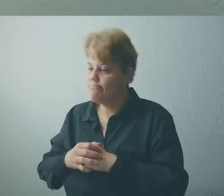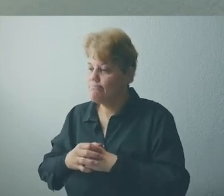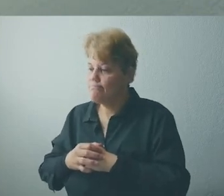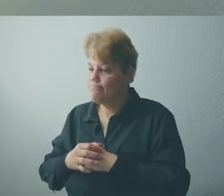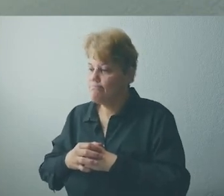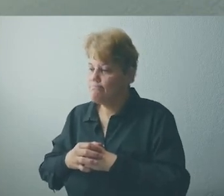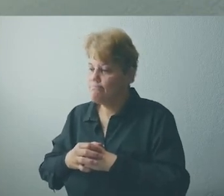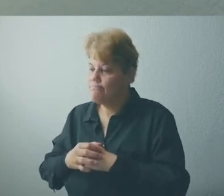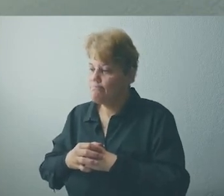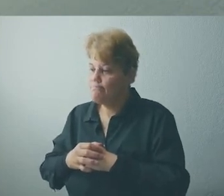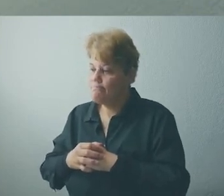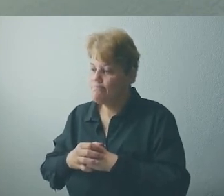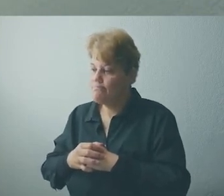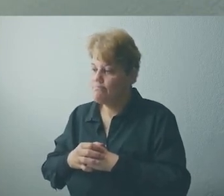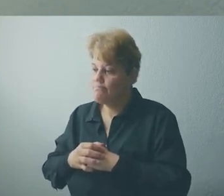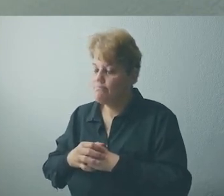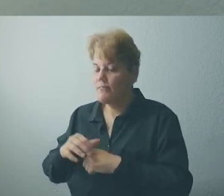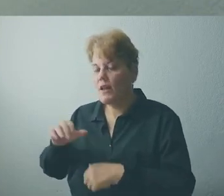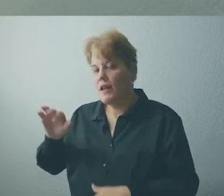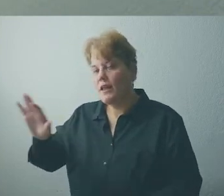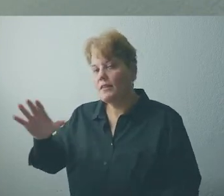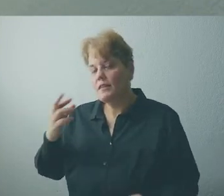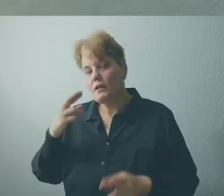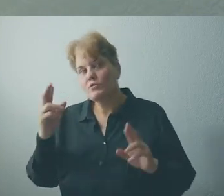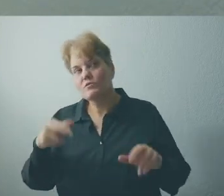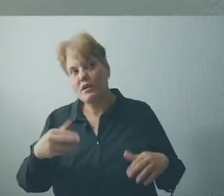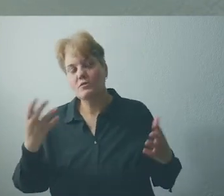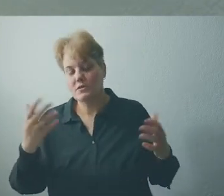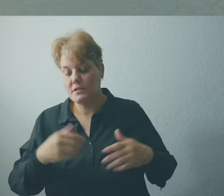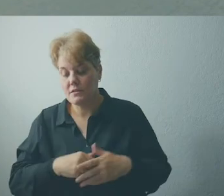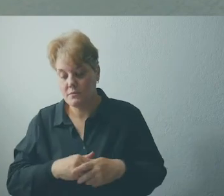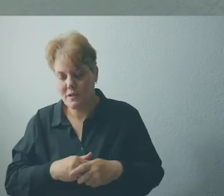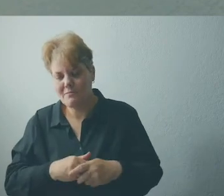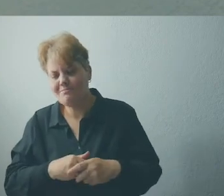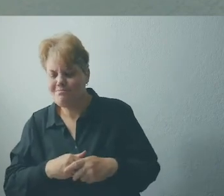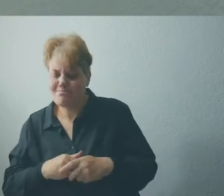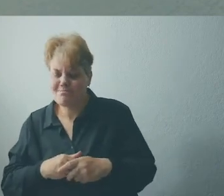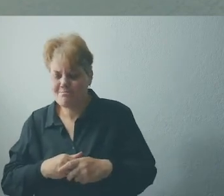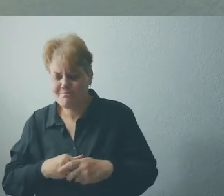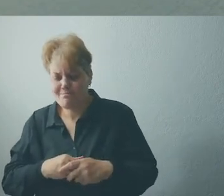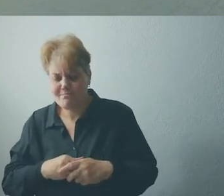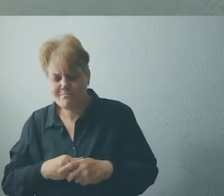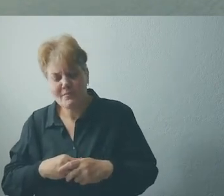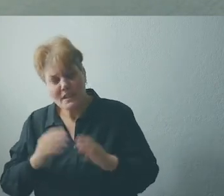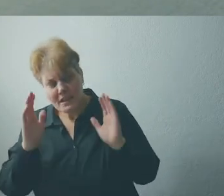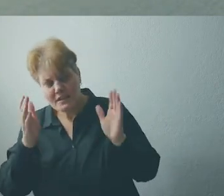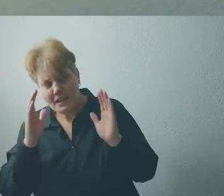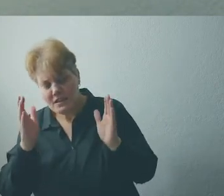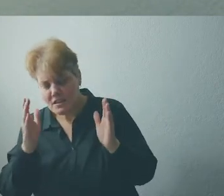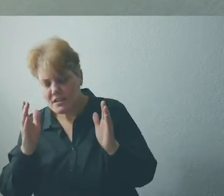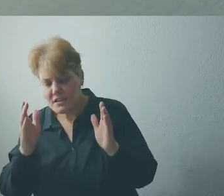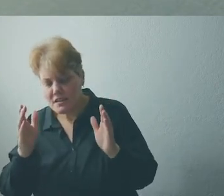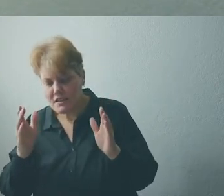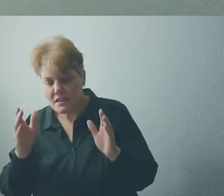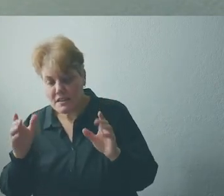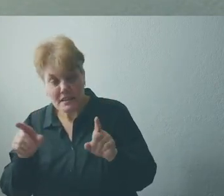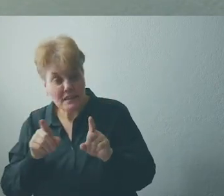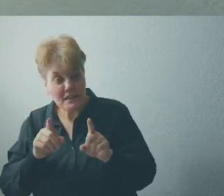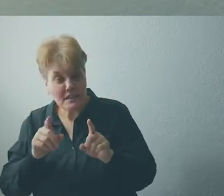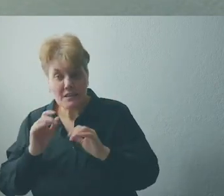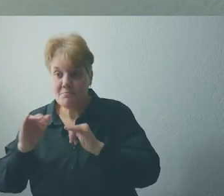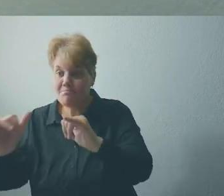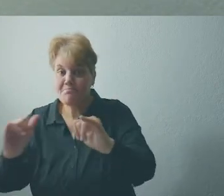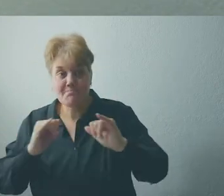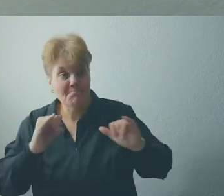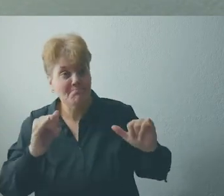you this morning. This is what they said. You know what I found? It's really easy to listen to people that sound and look a lot like